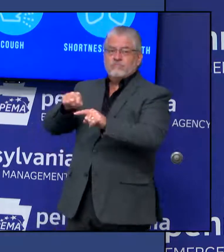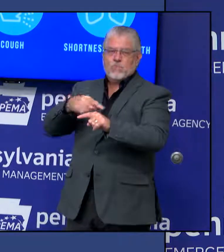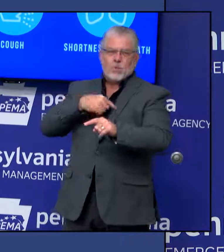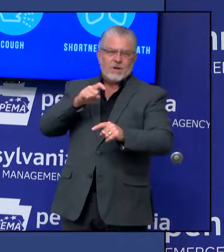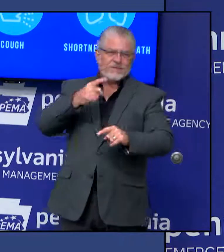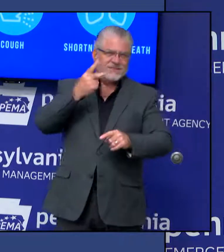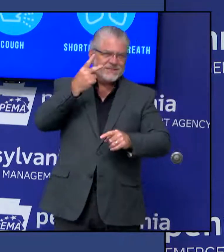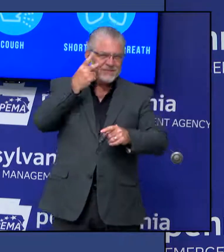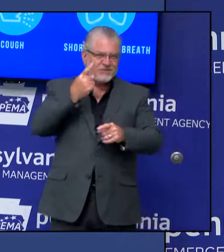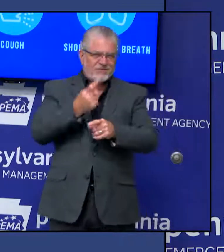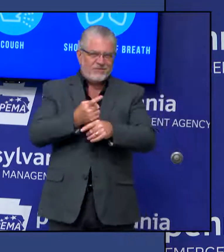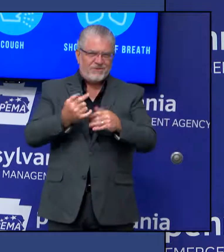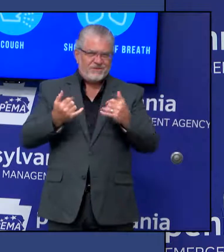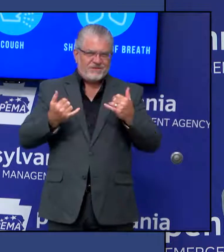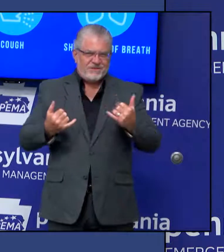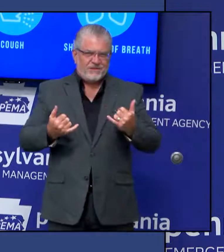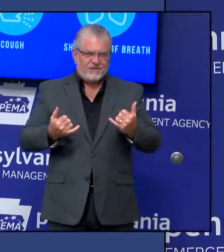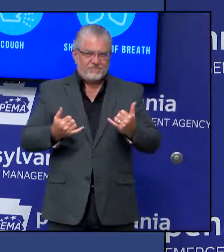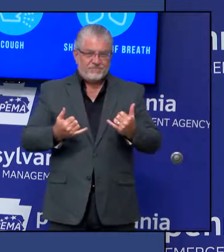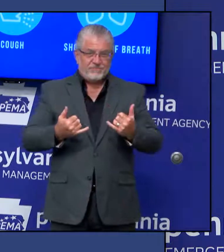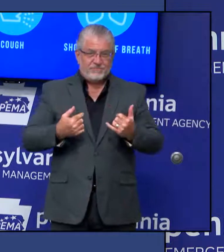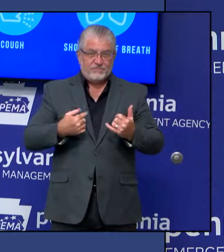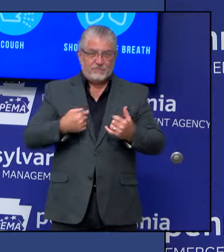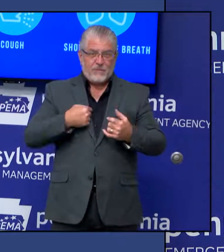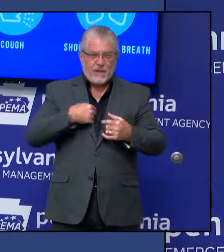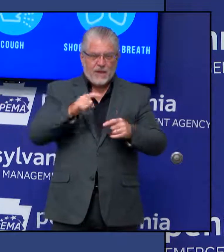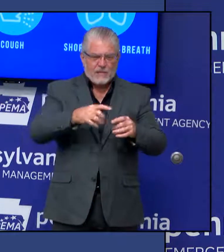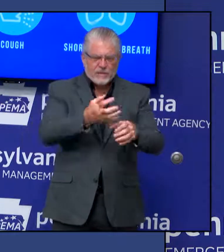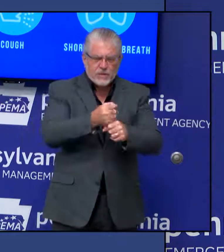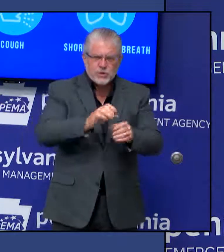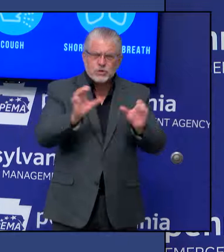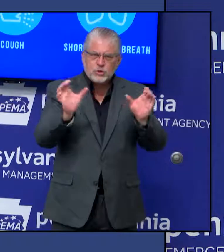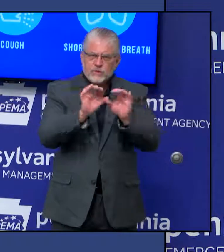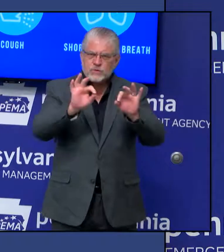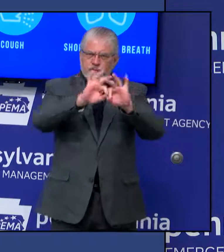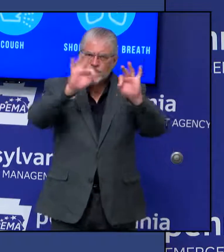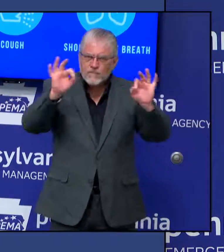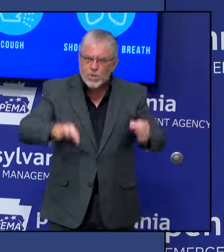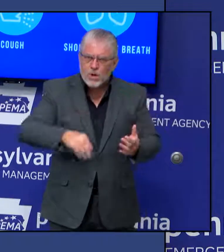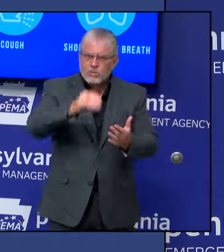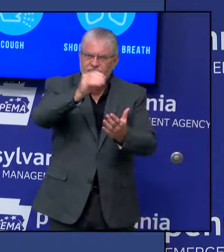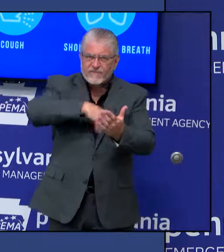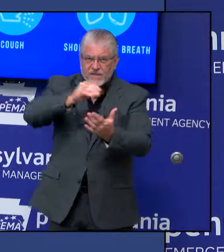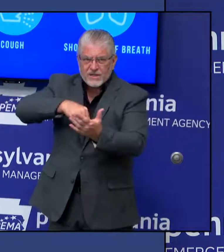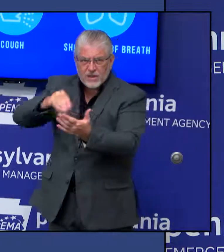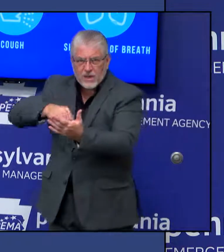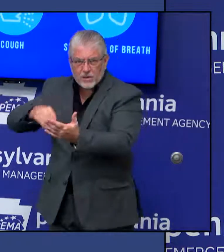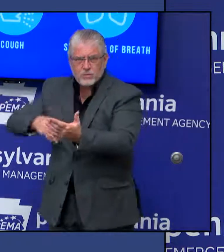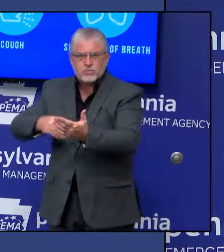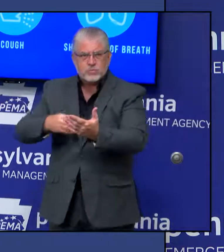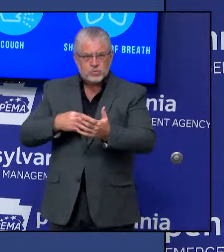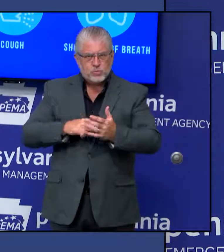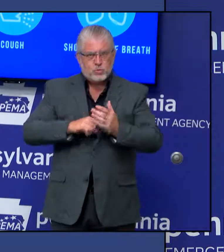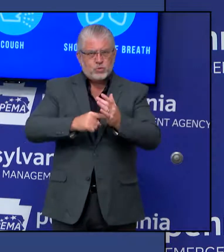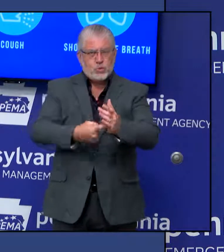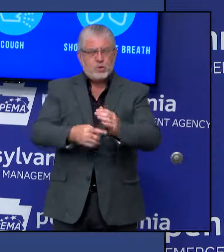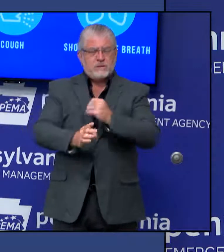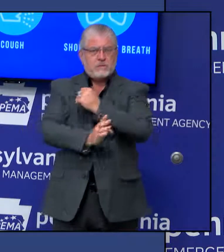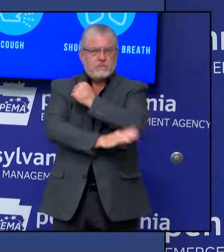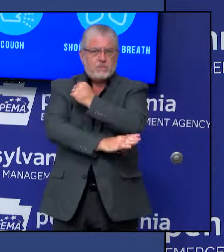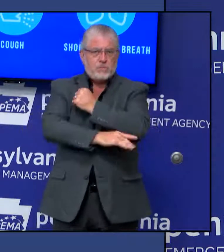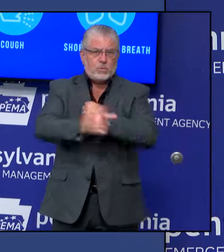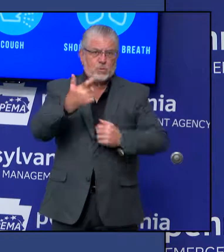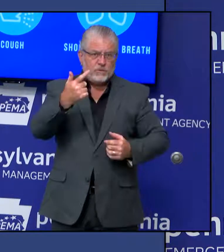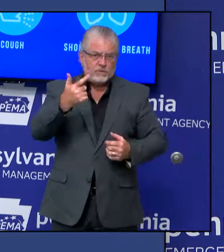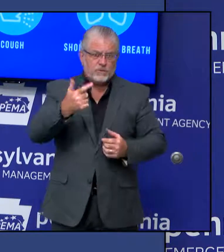forms that they have to fill out. And so, that will go into effect on the 21st. And so, we're making that